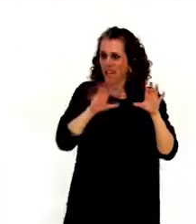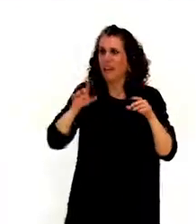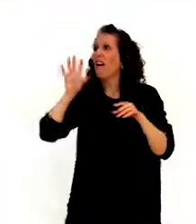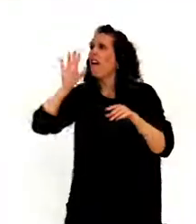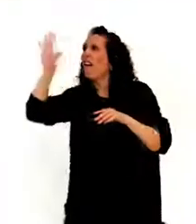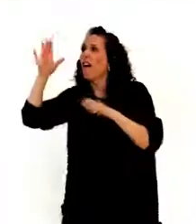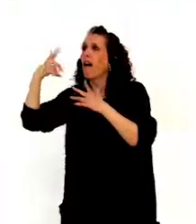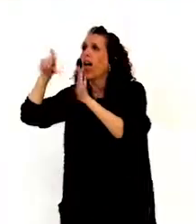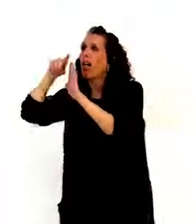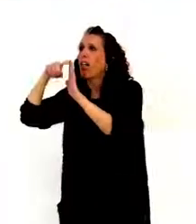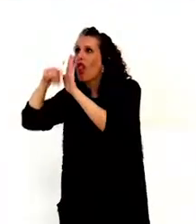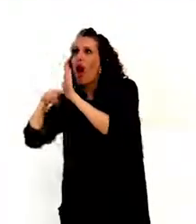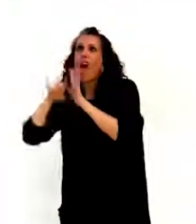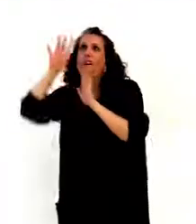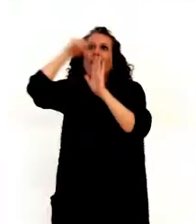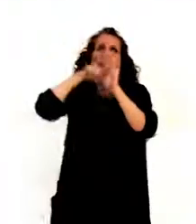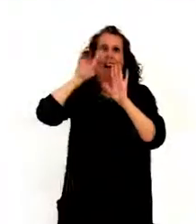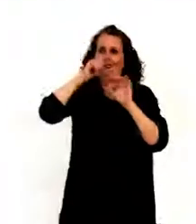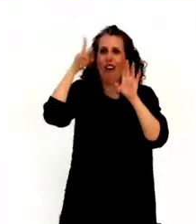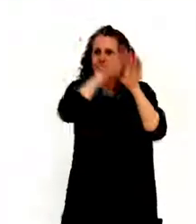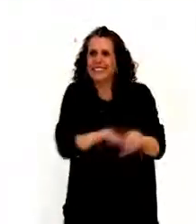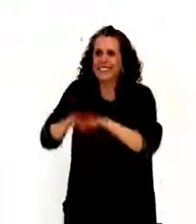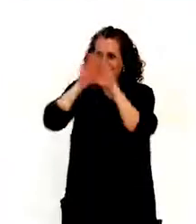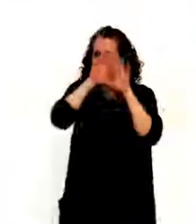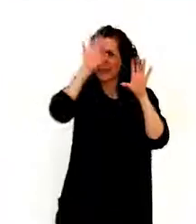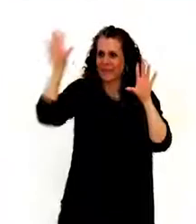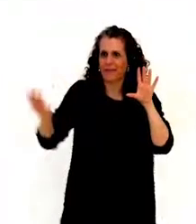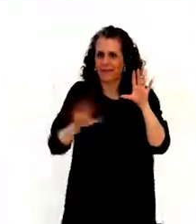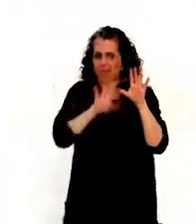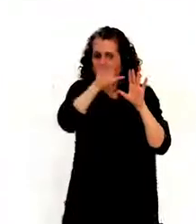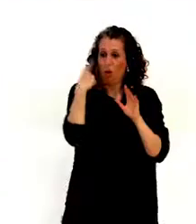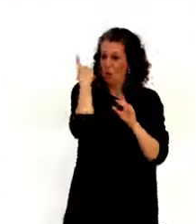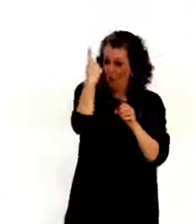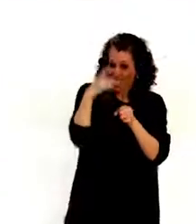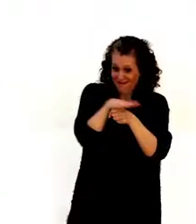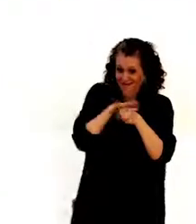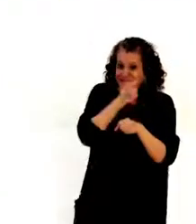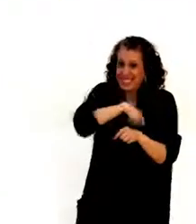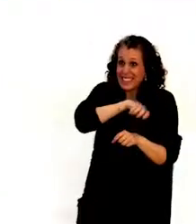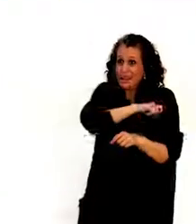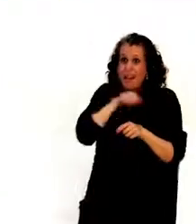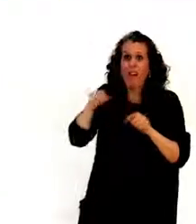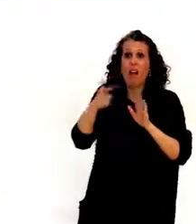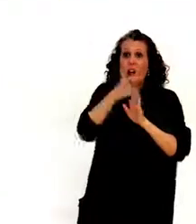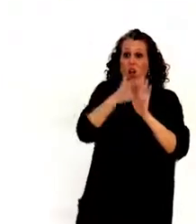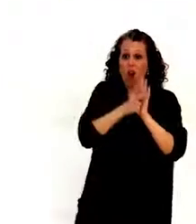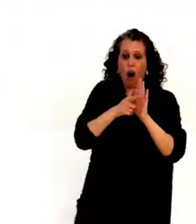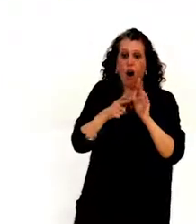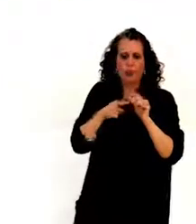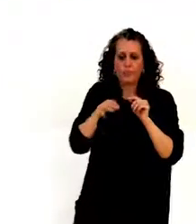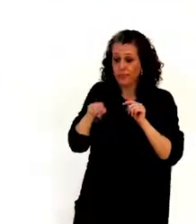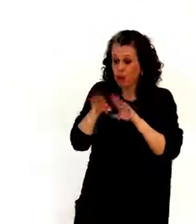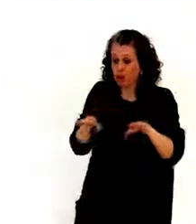except in one of the regions and all the other regions the law was sort of directing children with